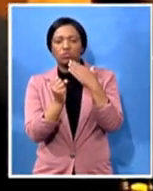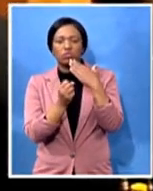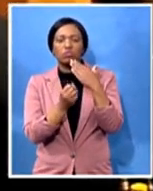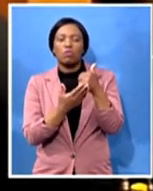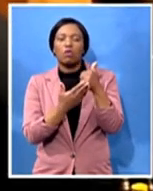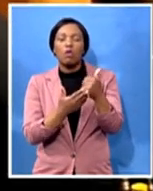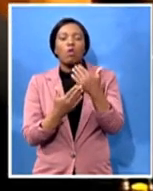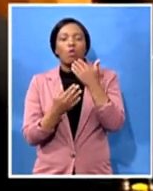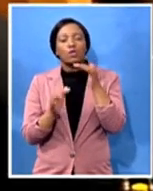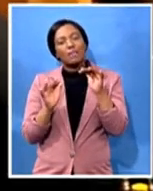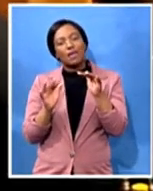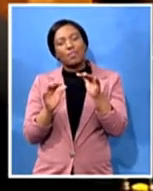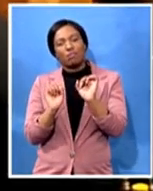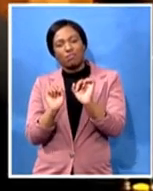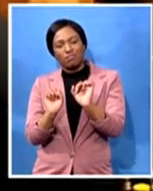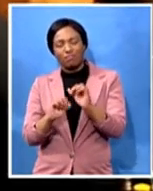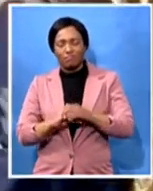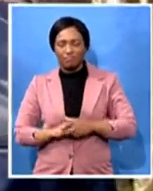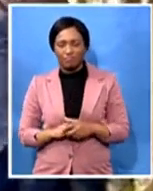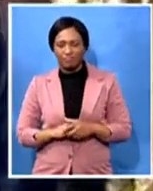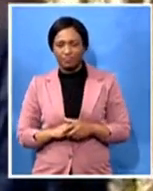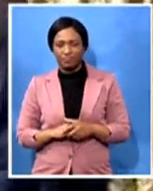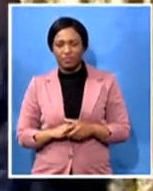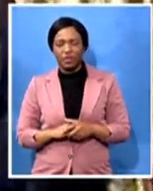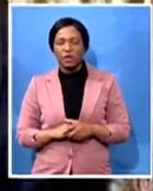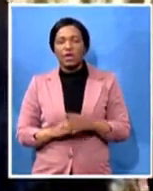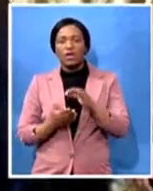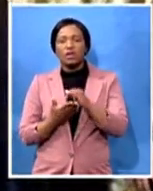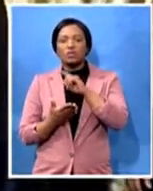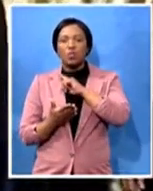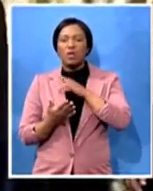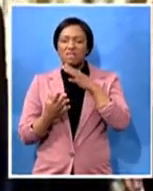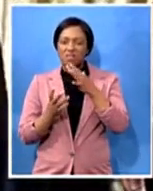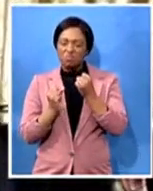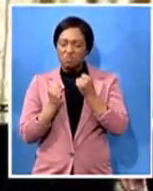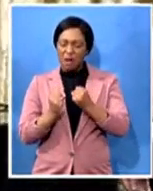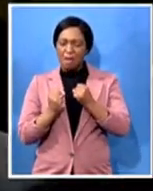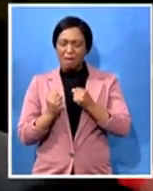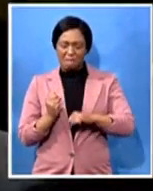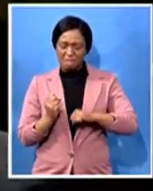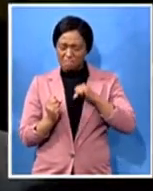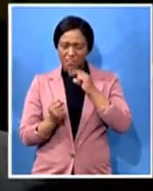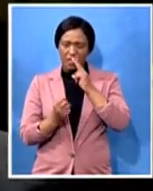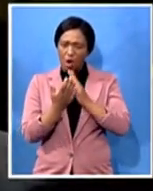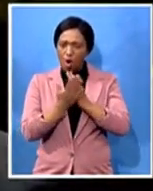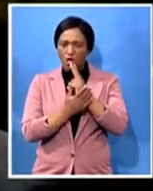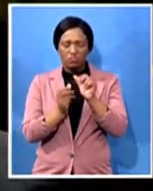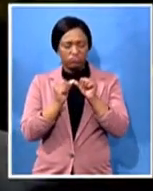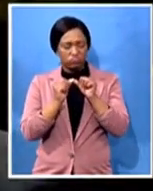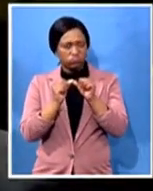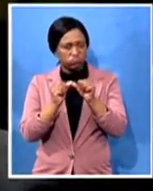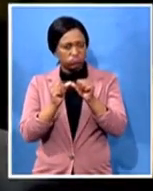his integrity together for the rest of his life for 95 years for that matter secondly